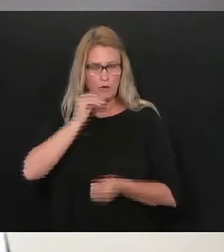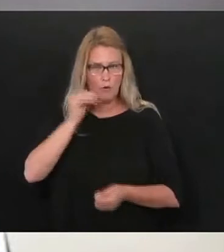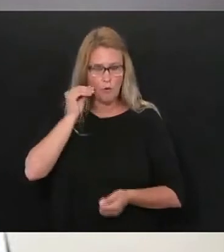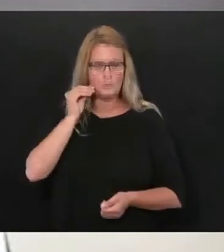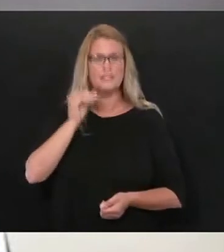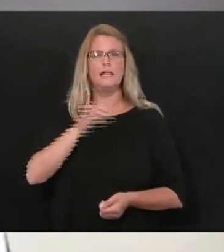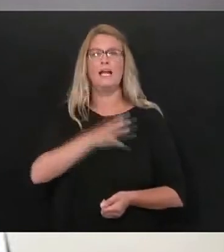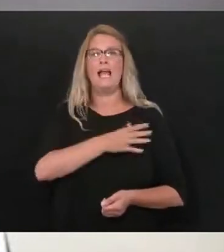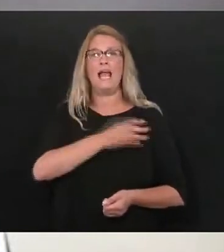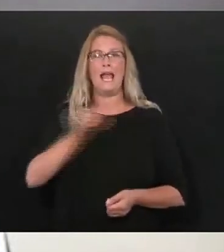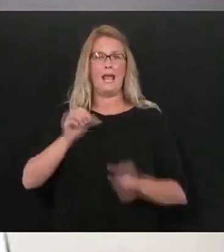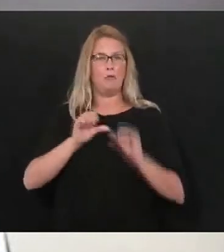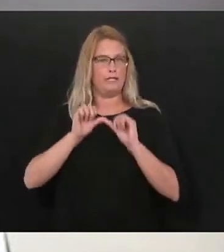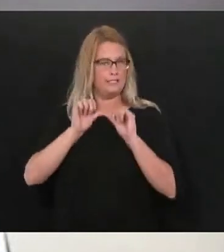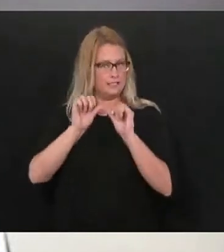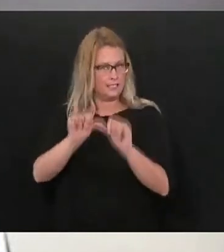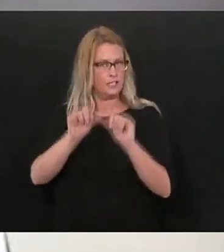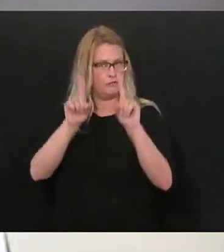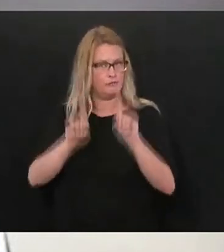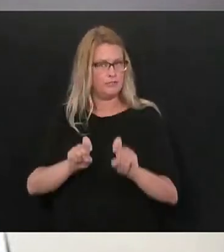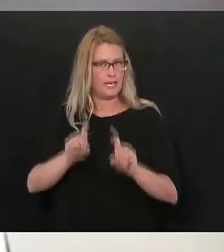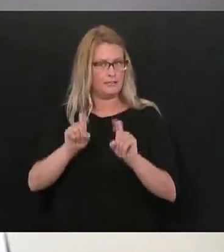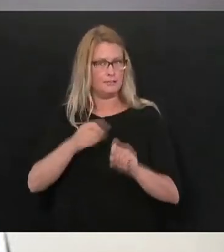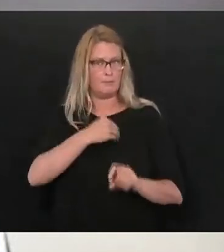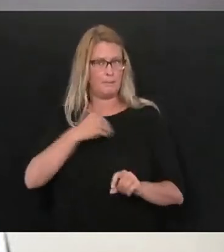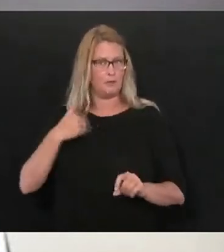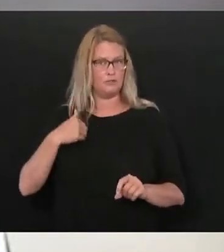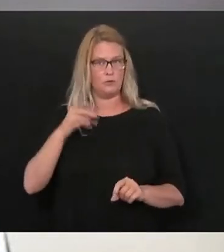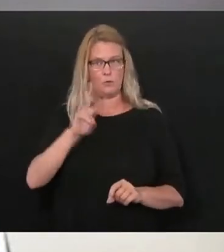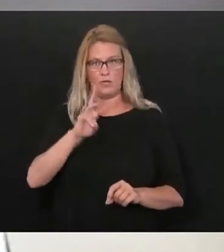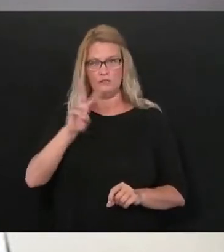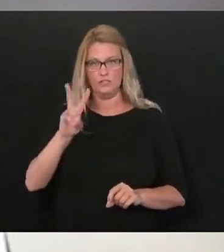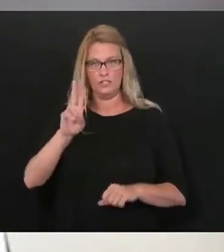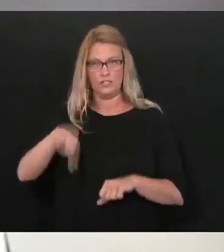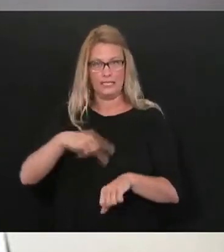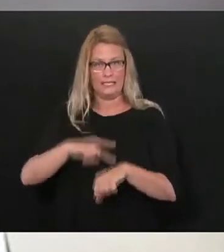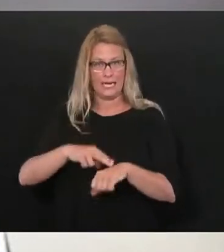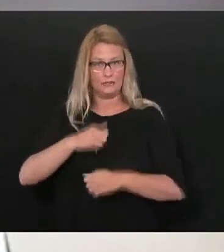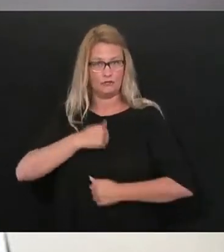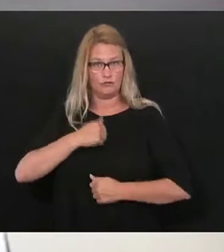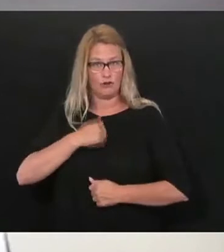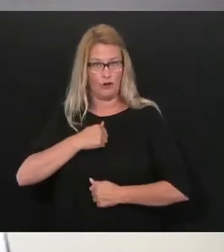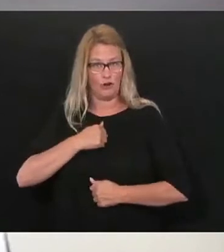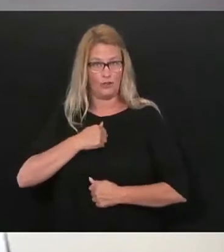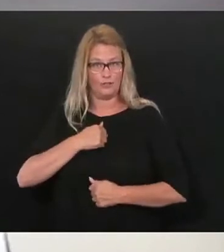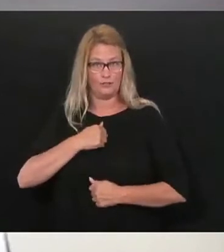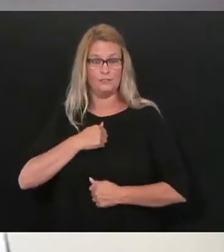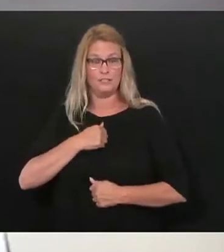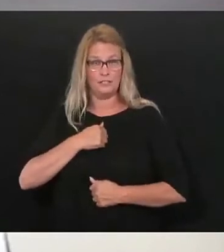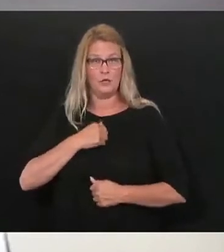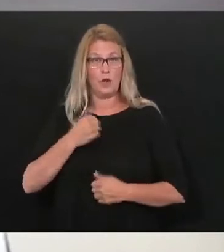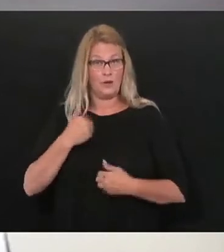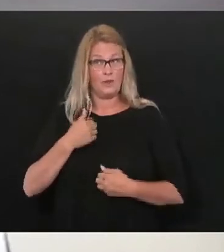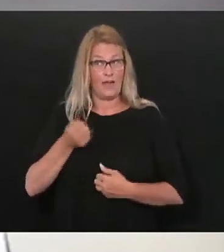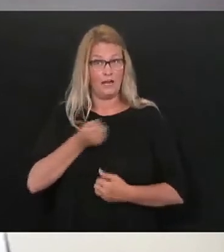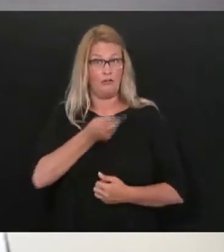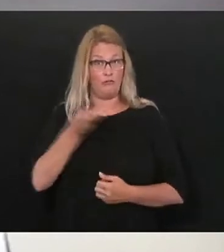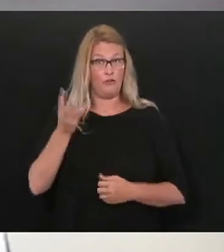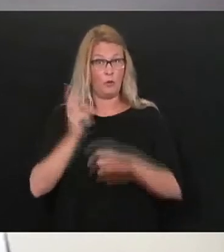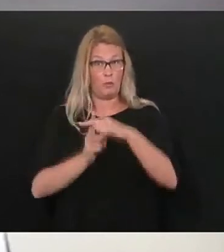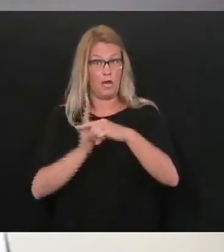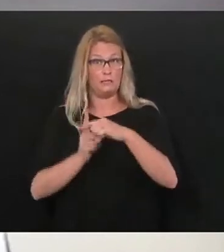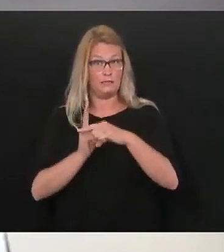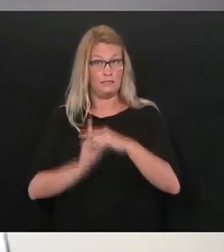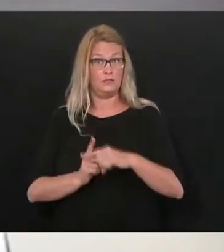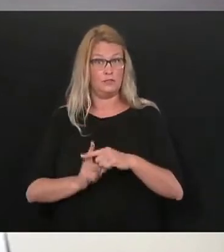continuing to test members of the West Virginia National Guard we have had a couple of cases in the